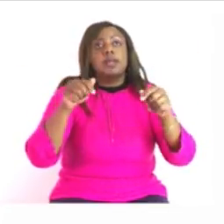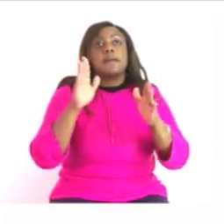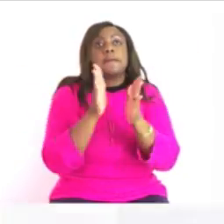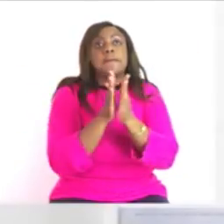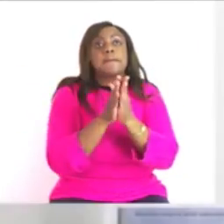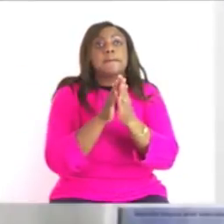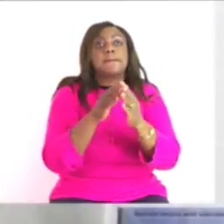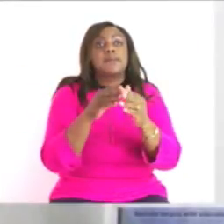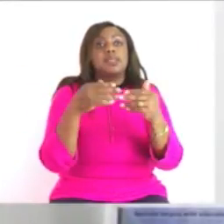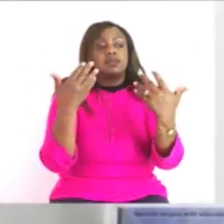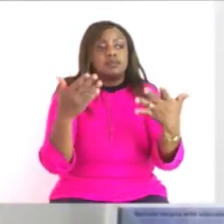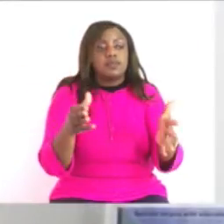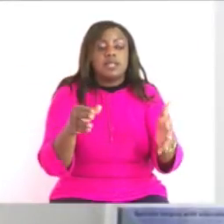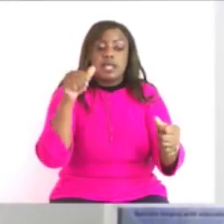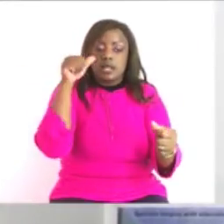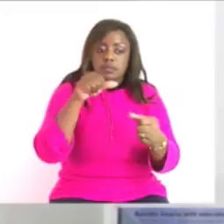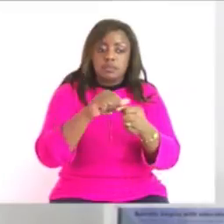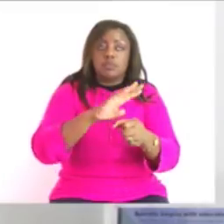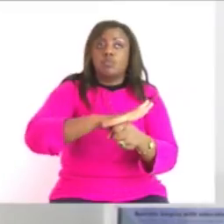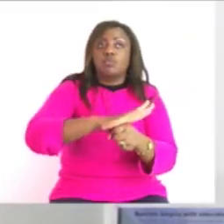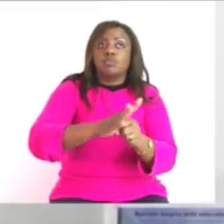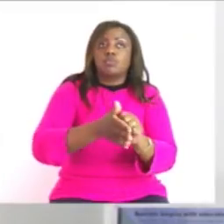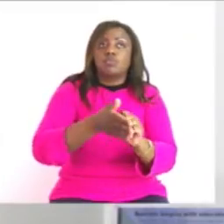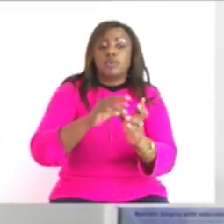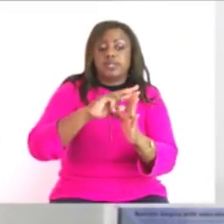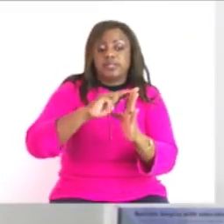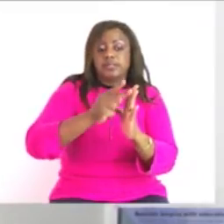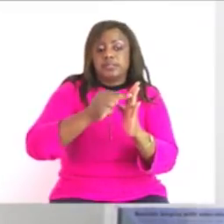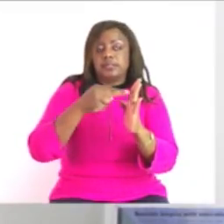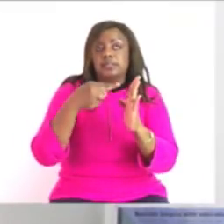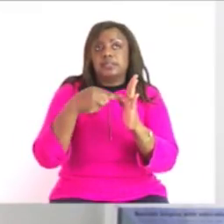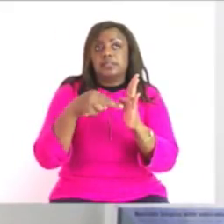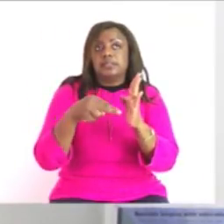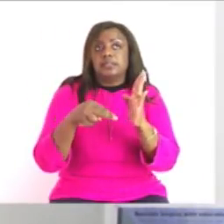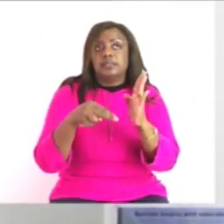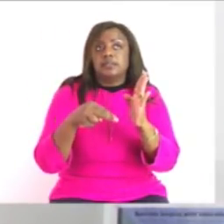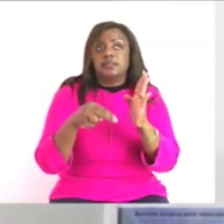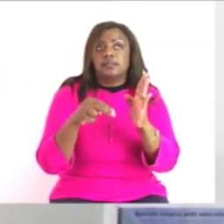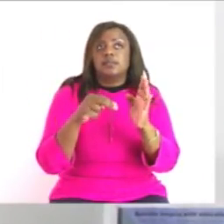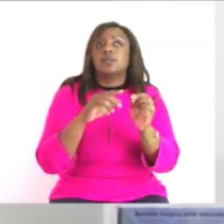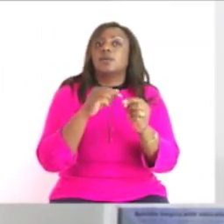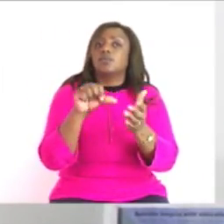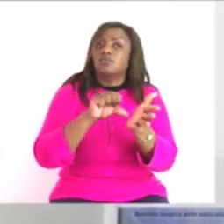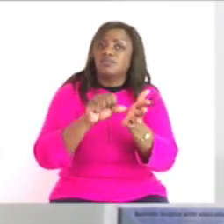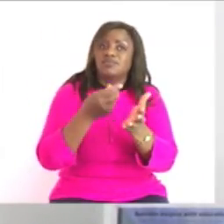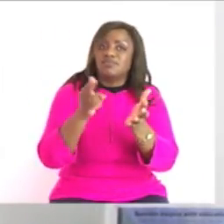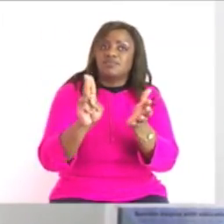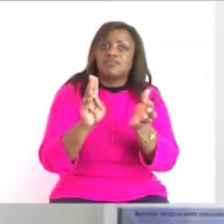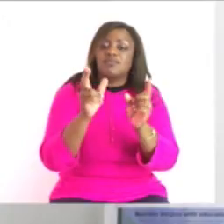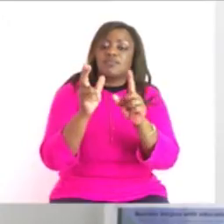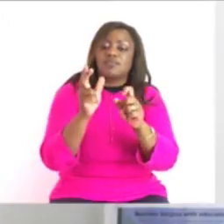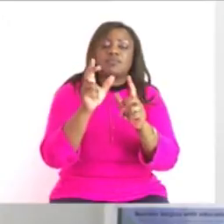we leave we must remember to sanitize always